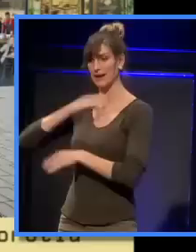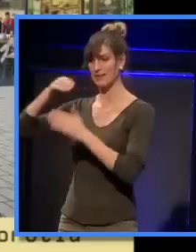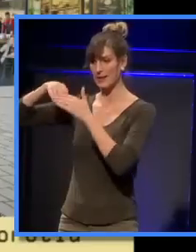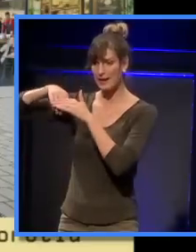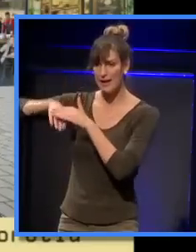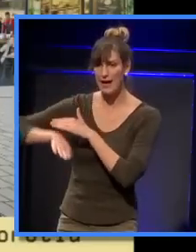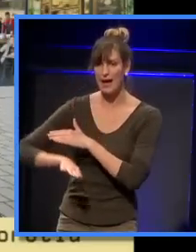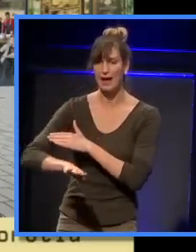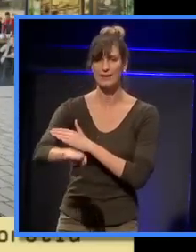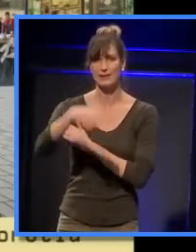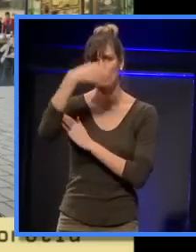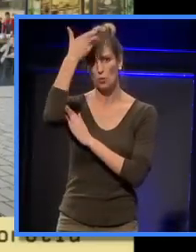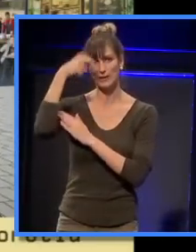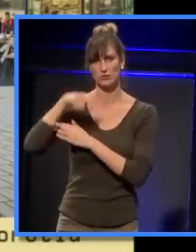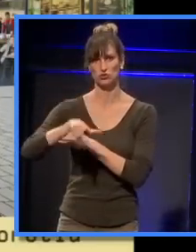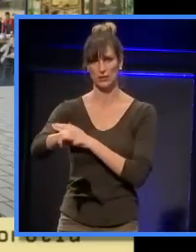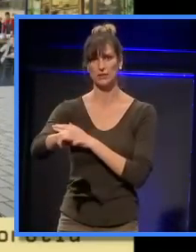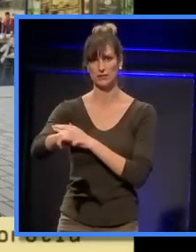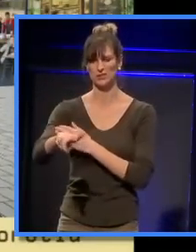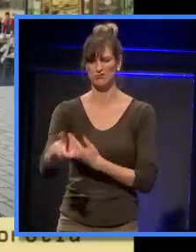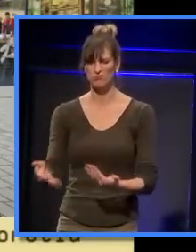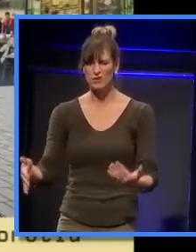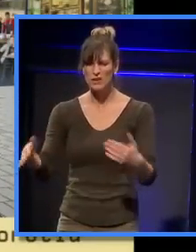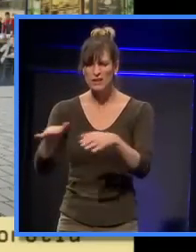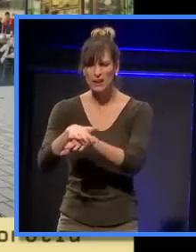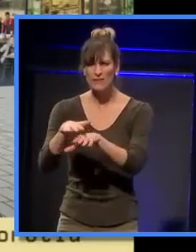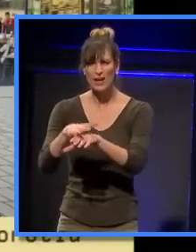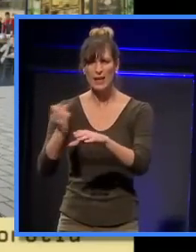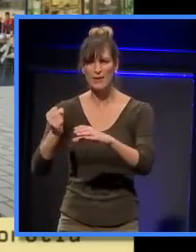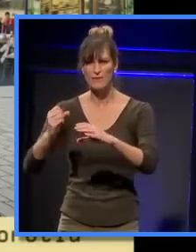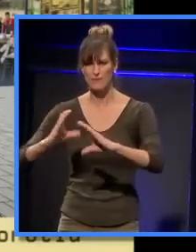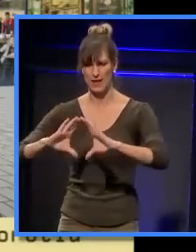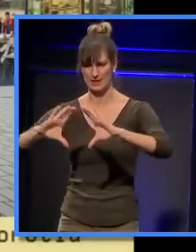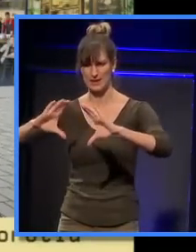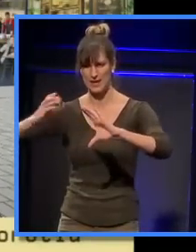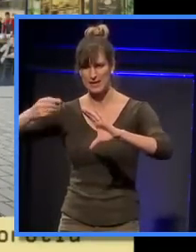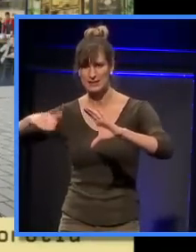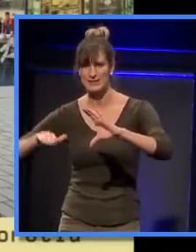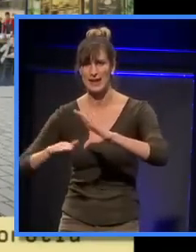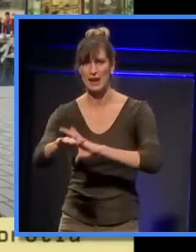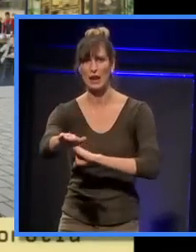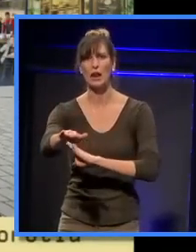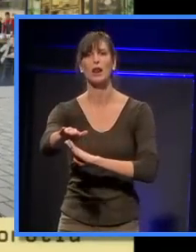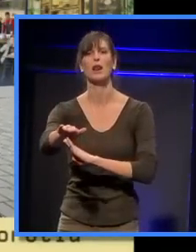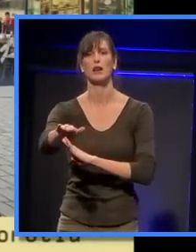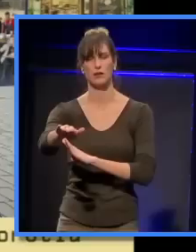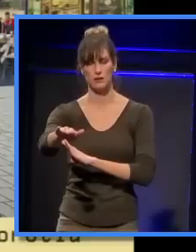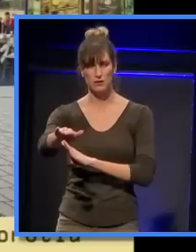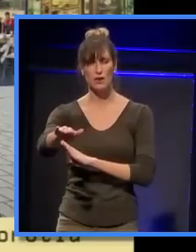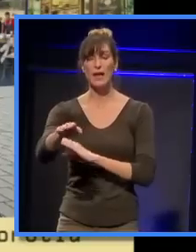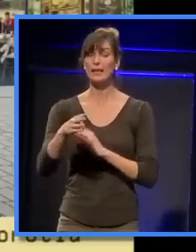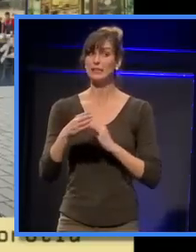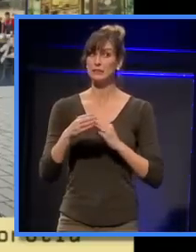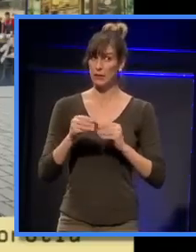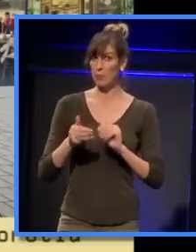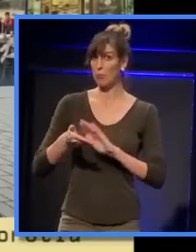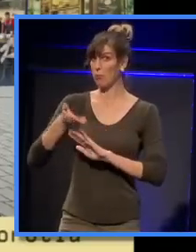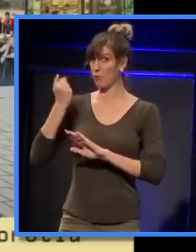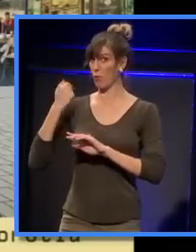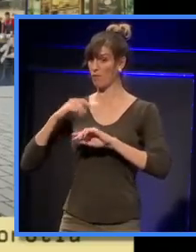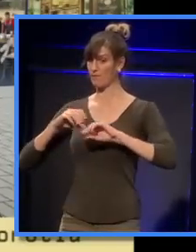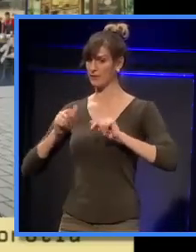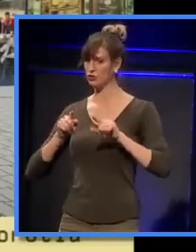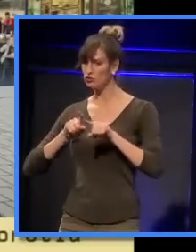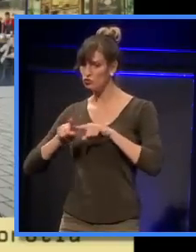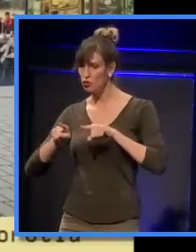Of course, it's all culverted in a brick tunnel deep under Queen Street. There have been attempts to, you know, reference